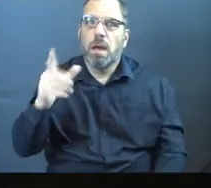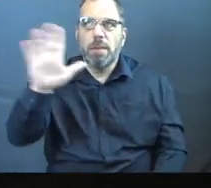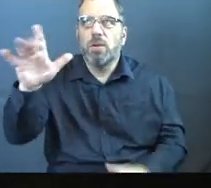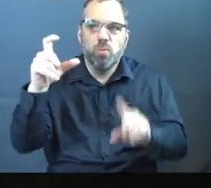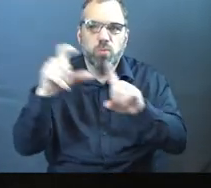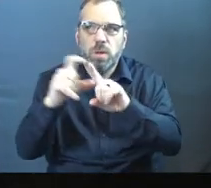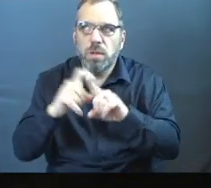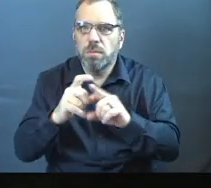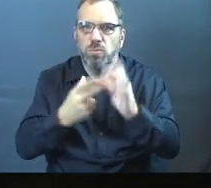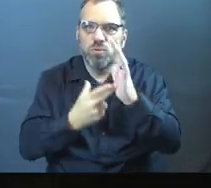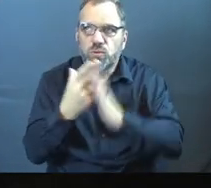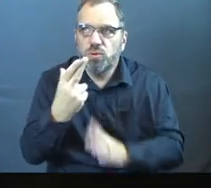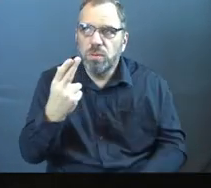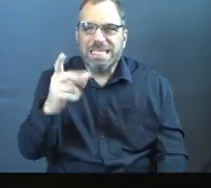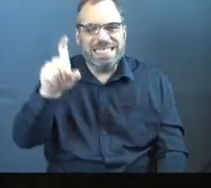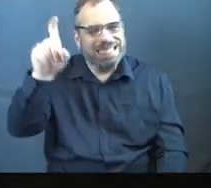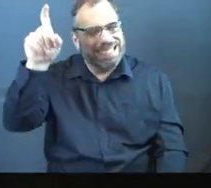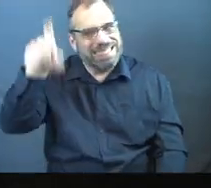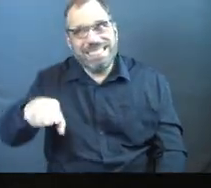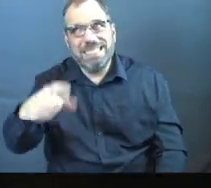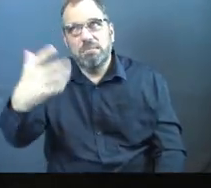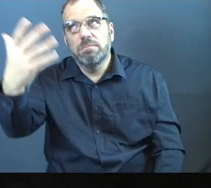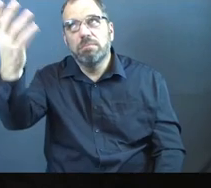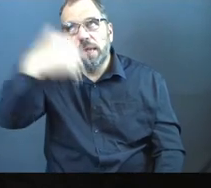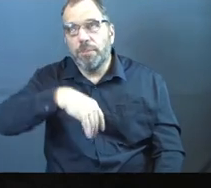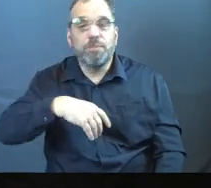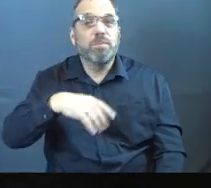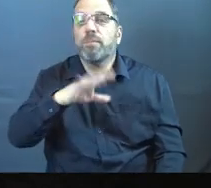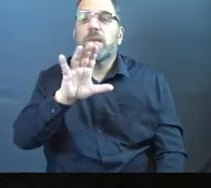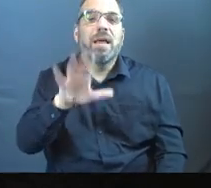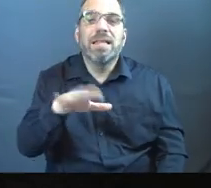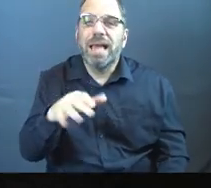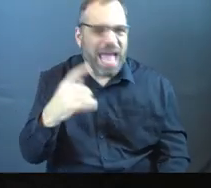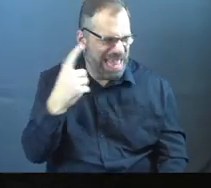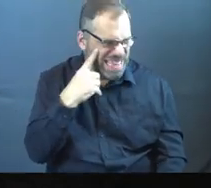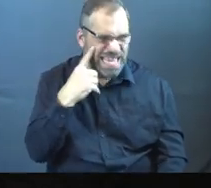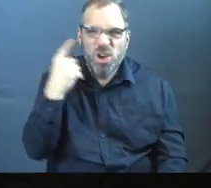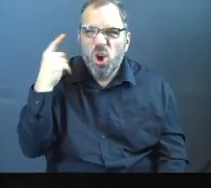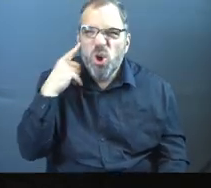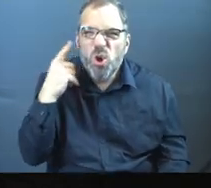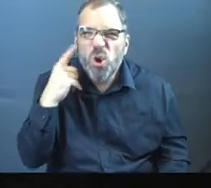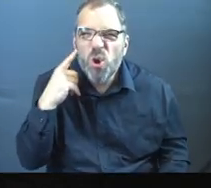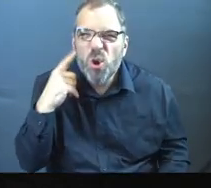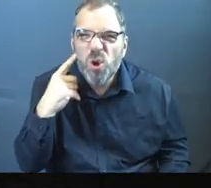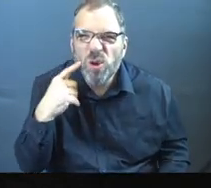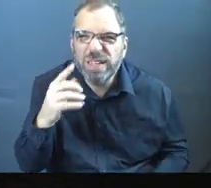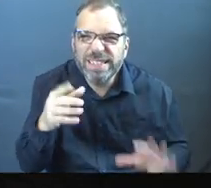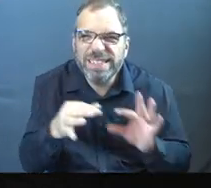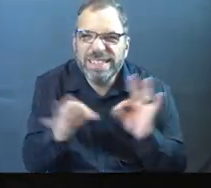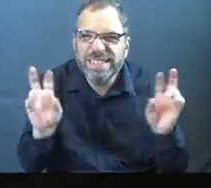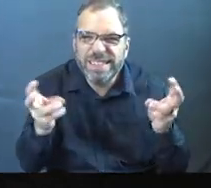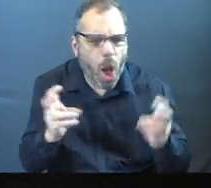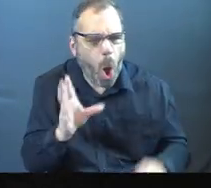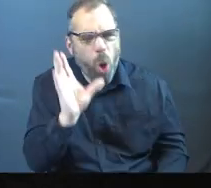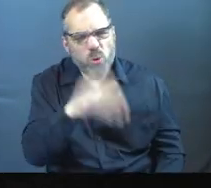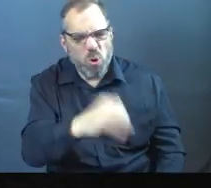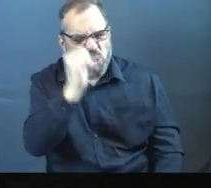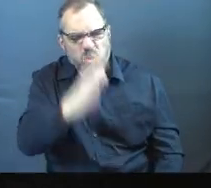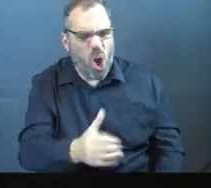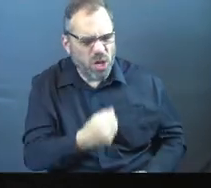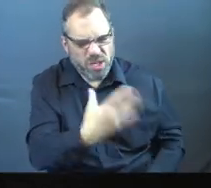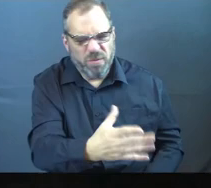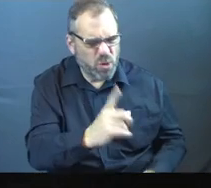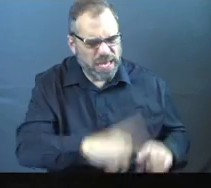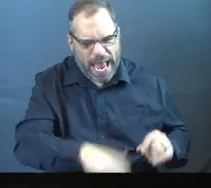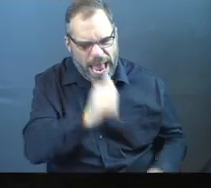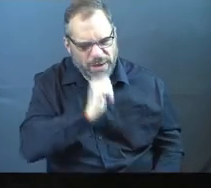but by your word, by your truth, I need you. I mean, I think a lot of us have heard this kind of saying going up. like, hey, don't you worry. God will never give